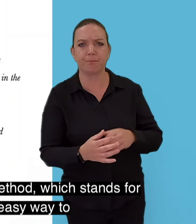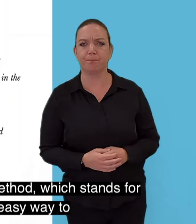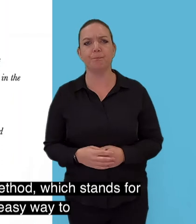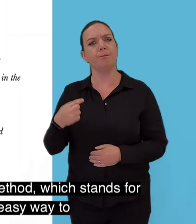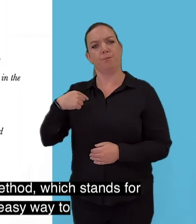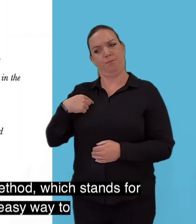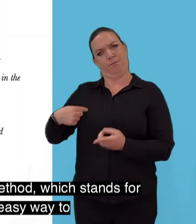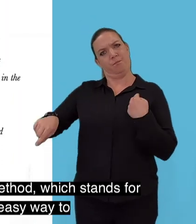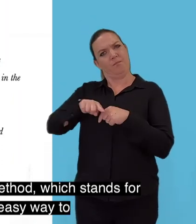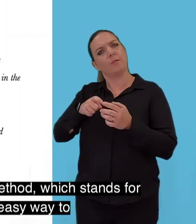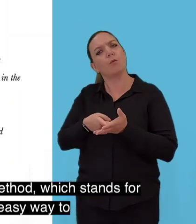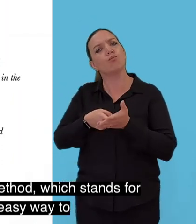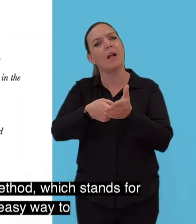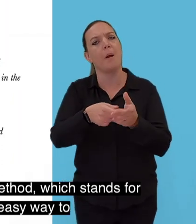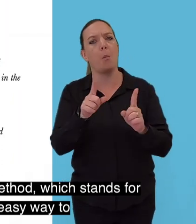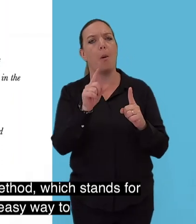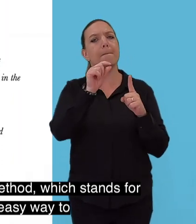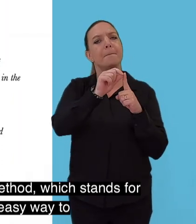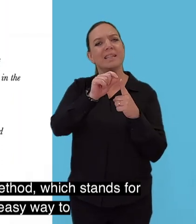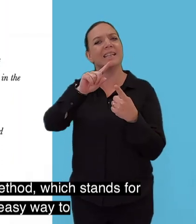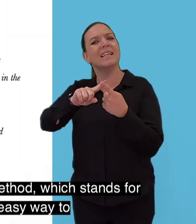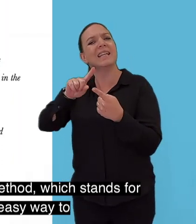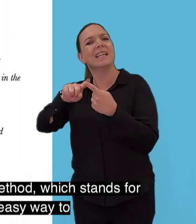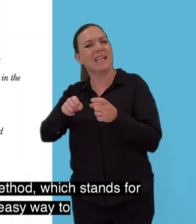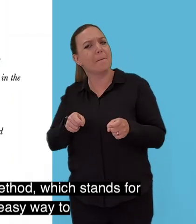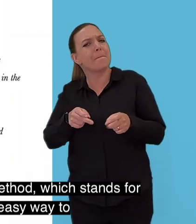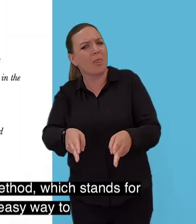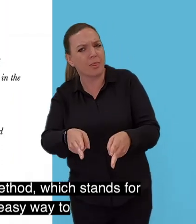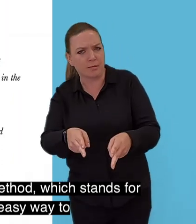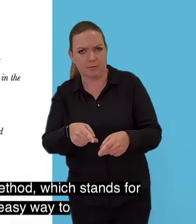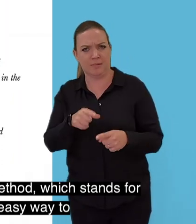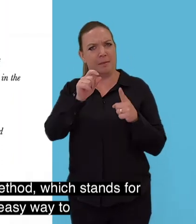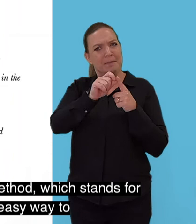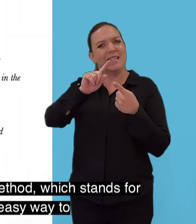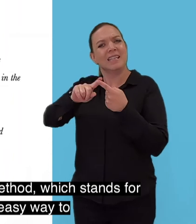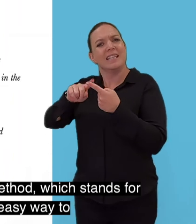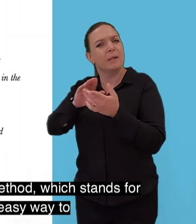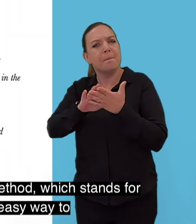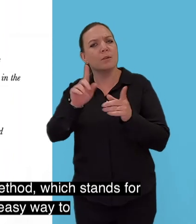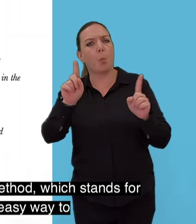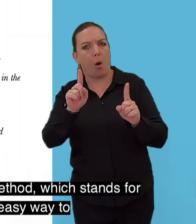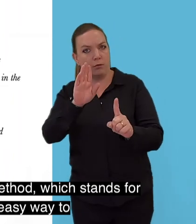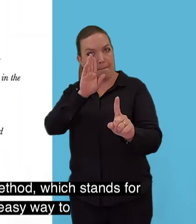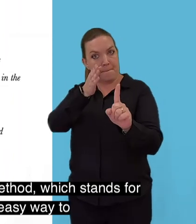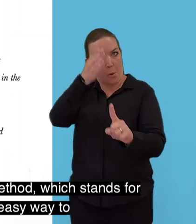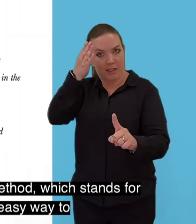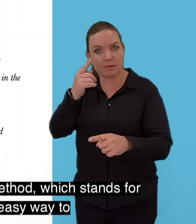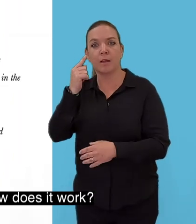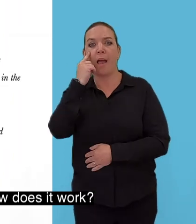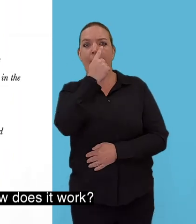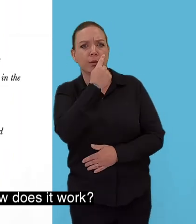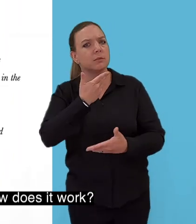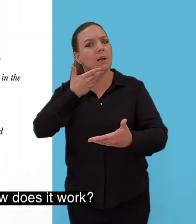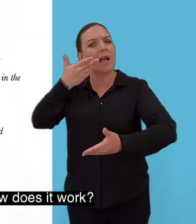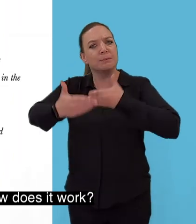recommend that people use the PEE method which stands for point, evidence, explanation. As this is an easy